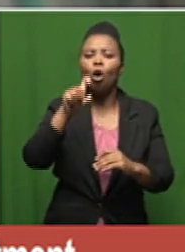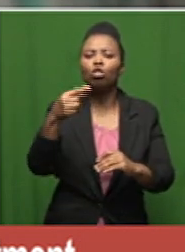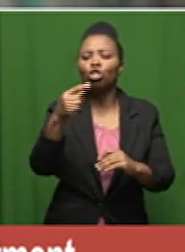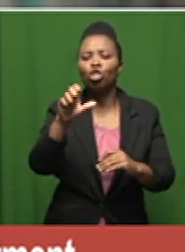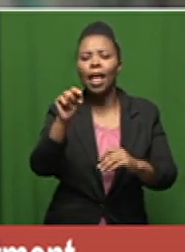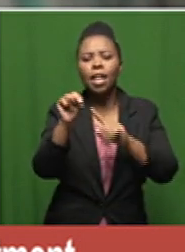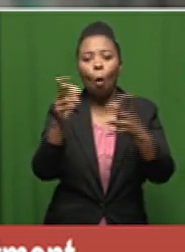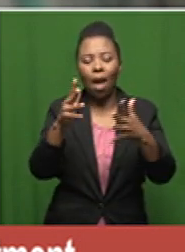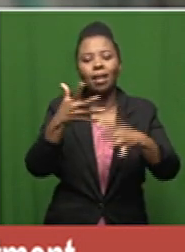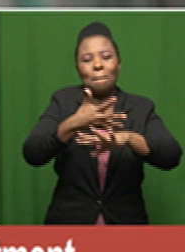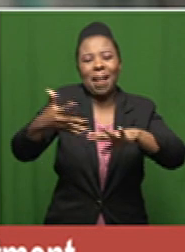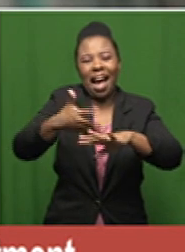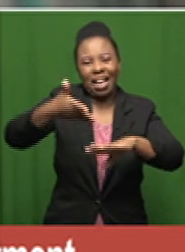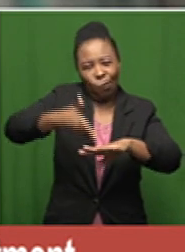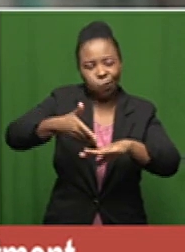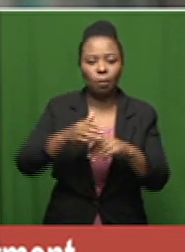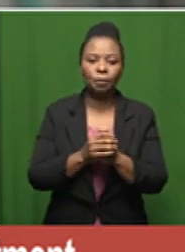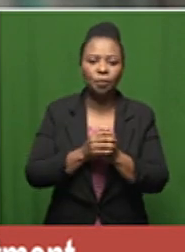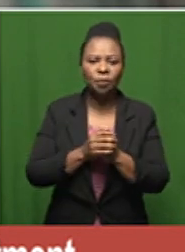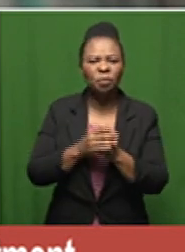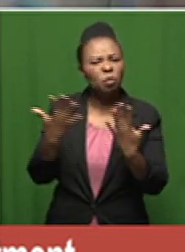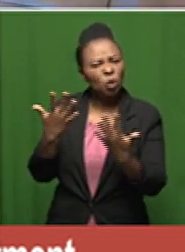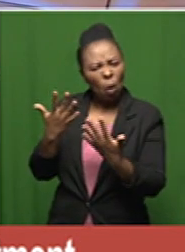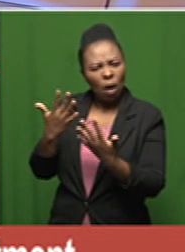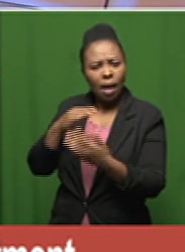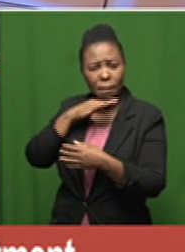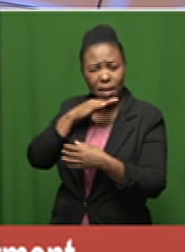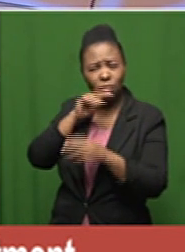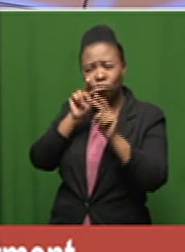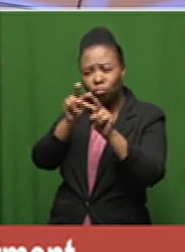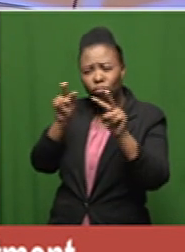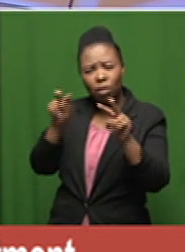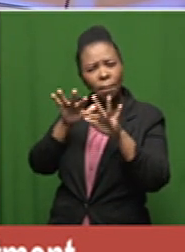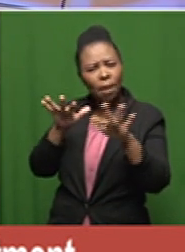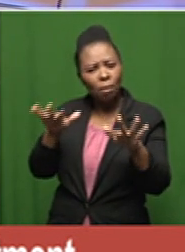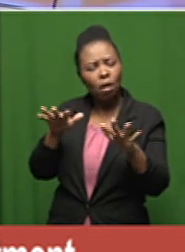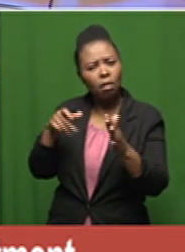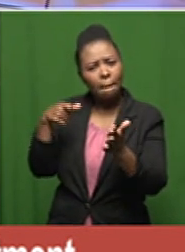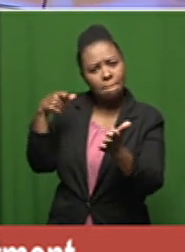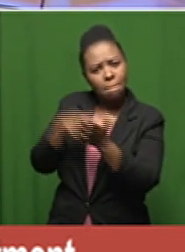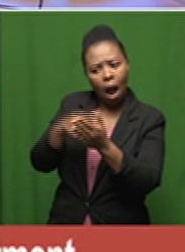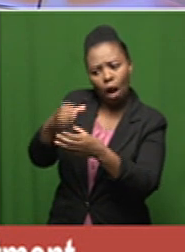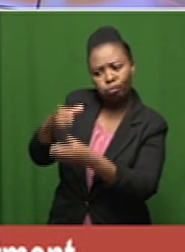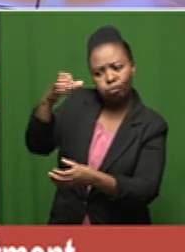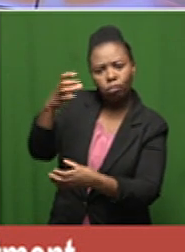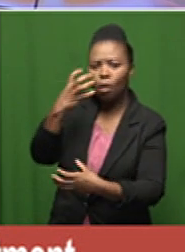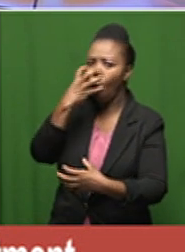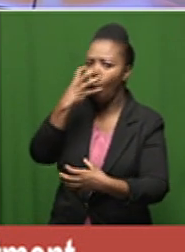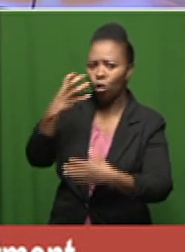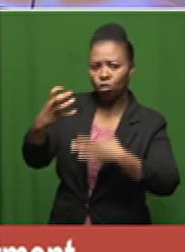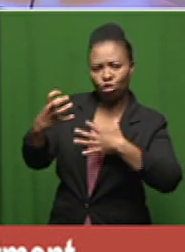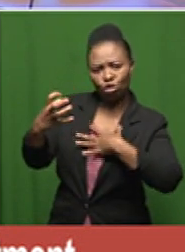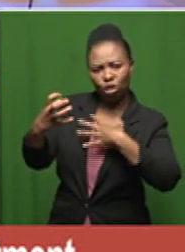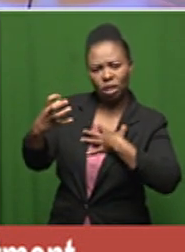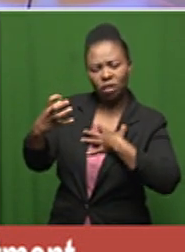in the blood so more and more we're seeing people buying oxygen for home use and